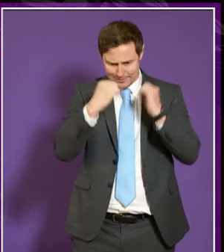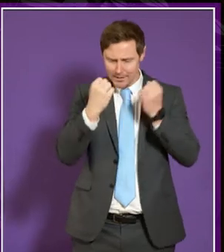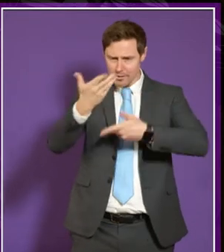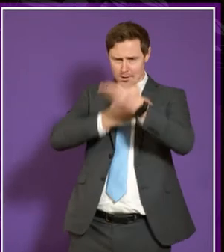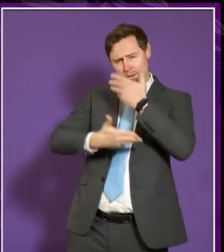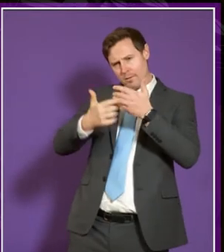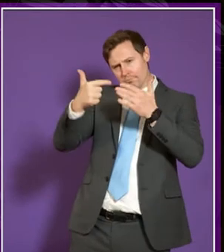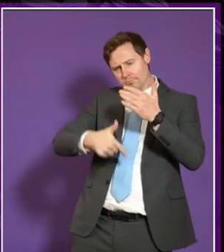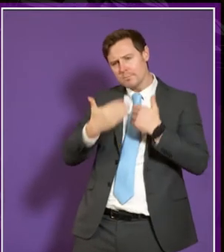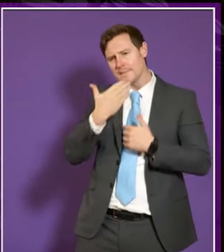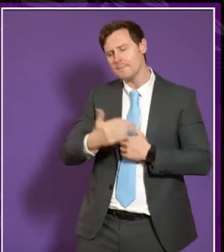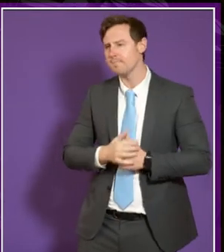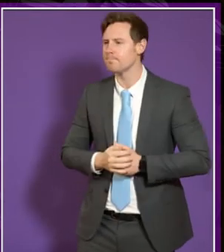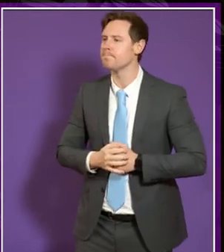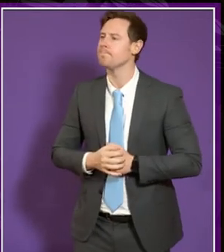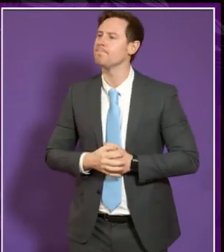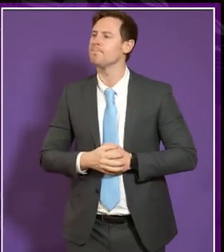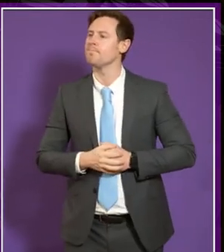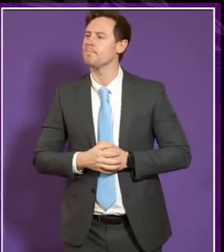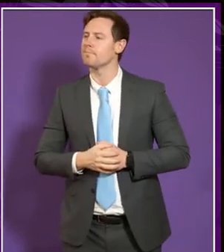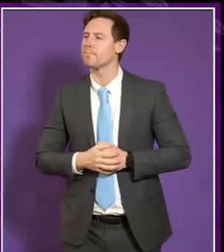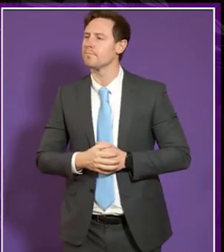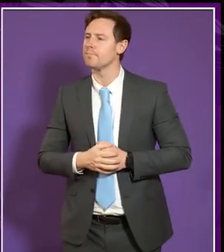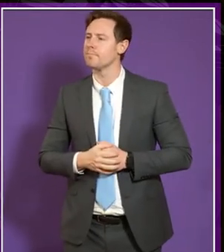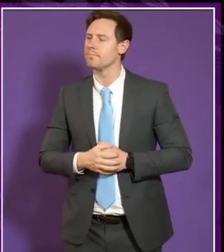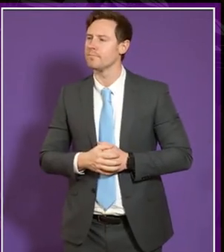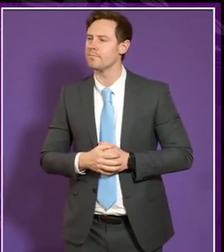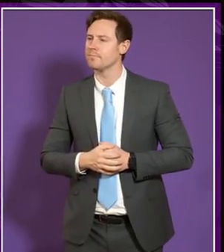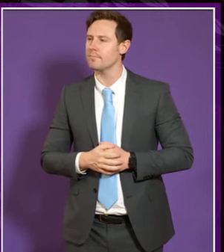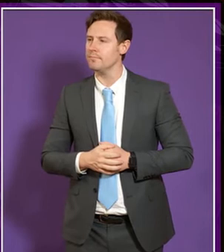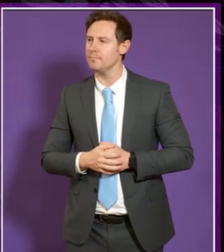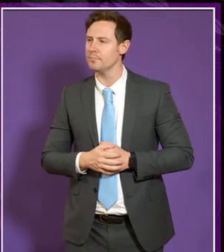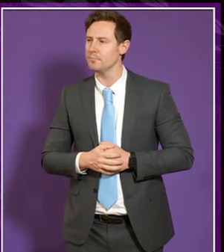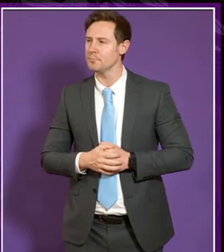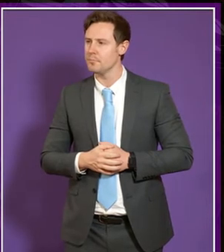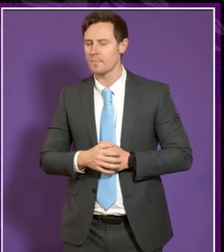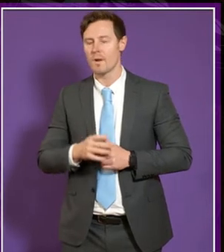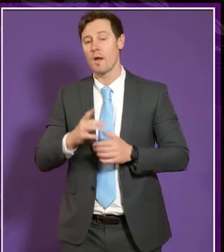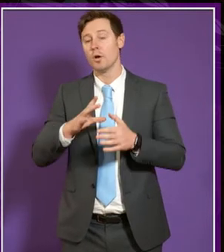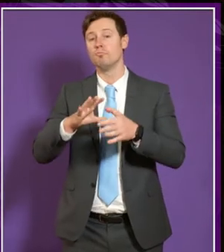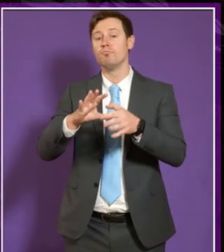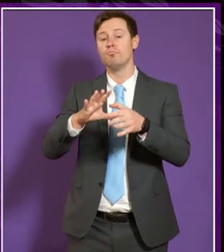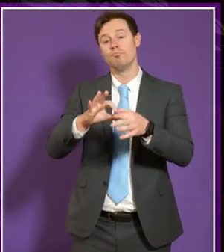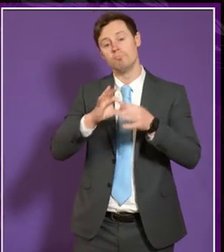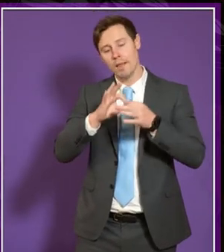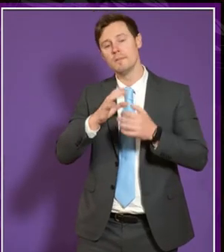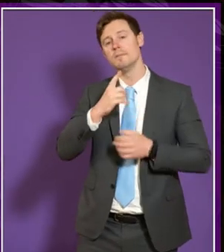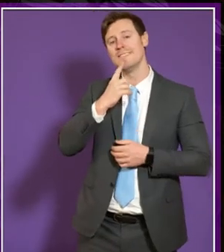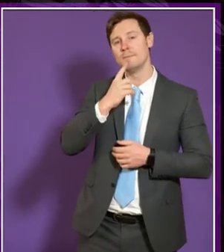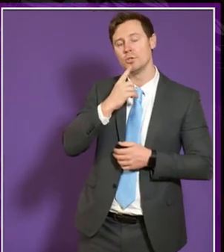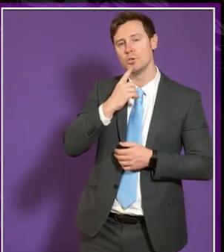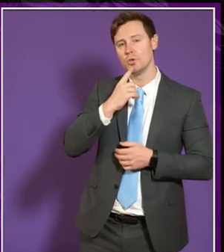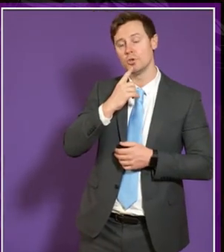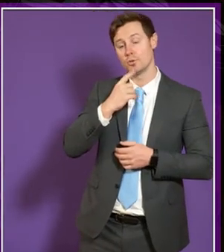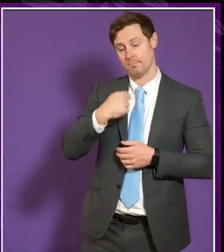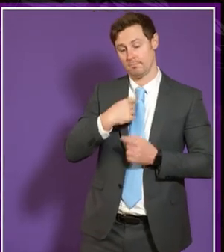those okay so in in terms of um you know the contextual information i mean obviously through um